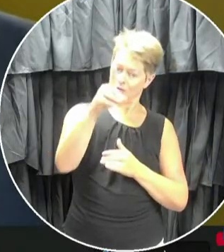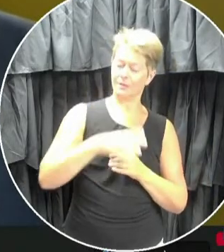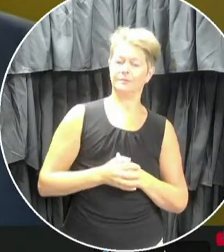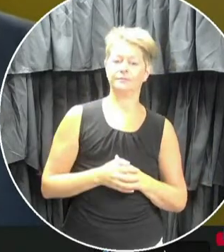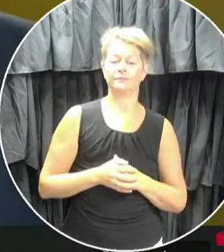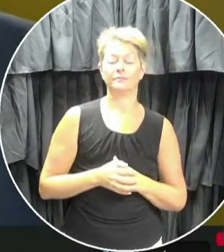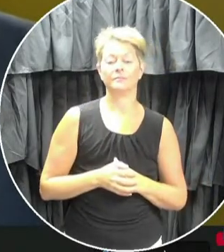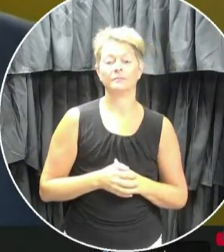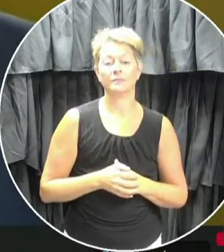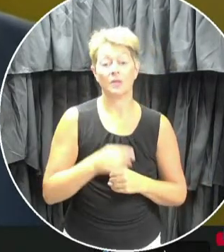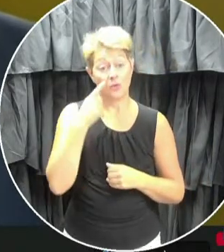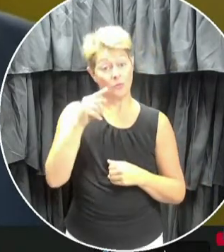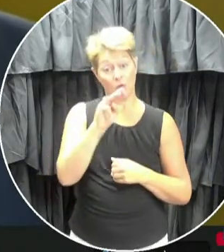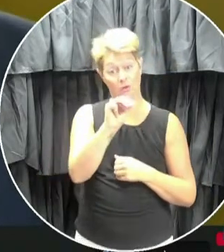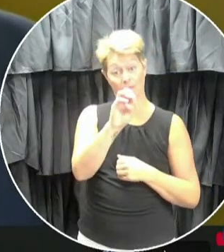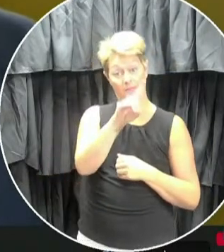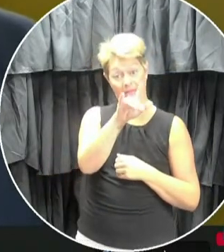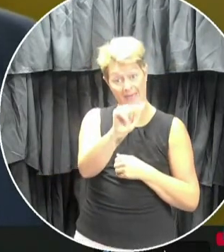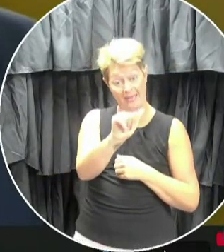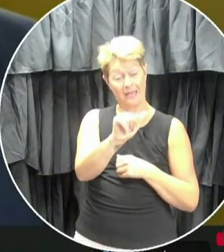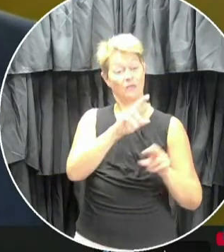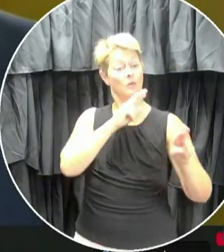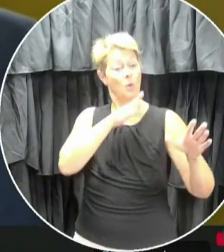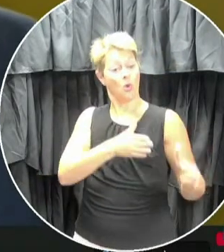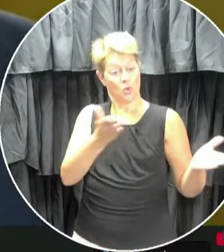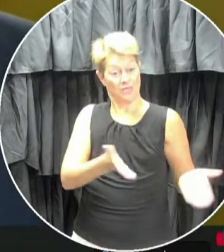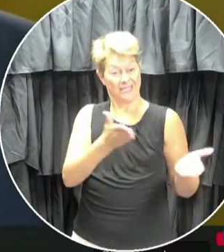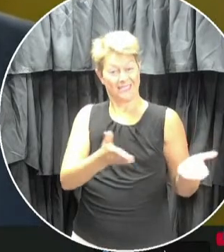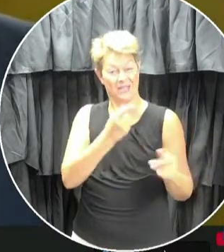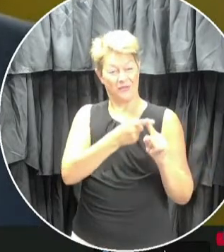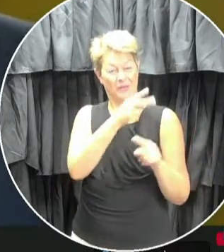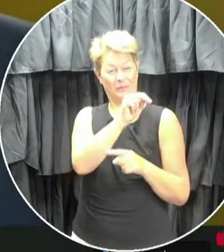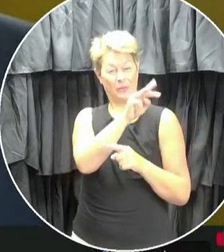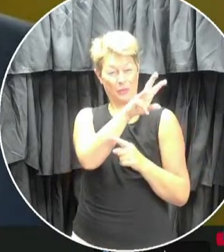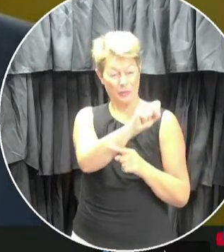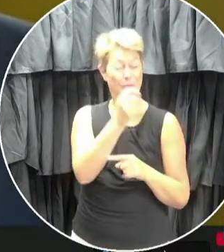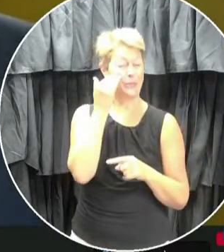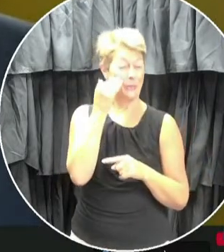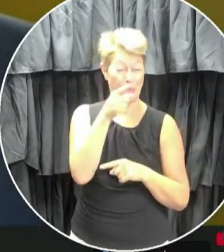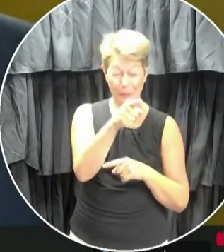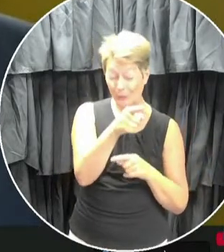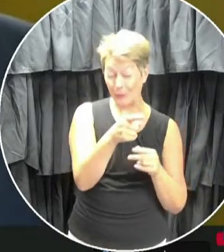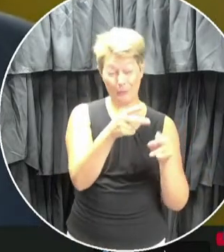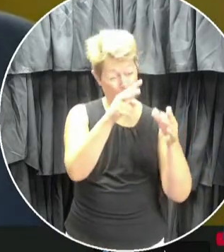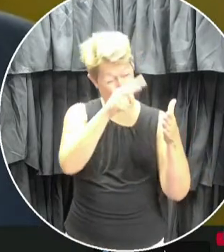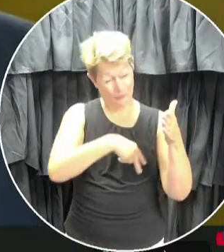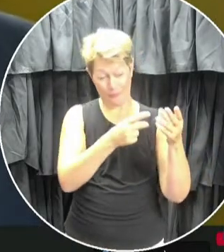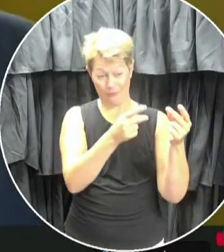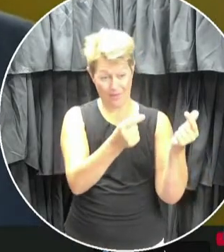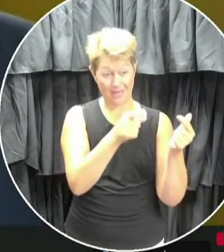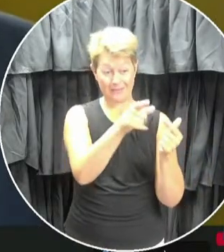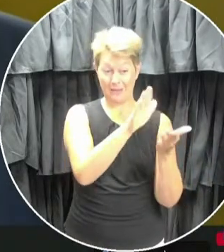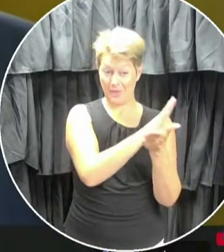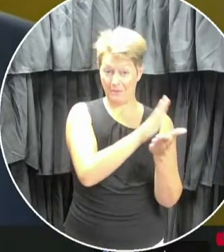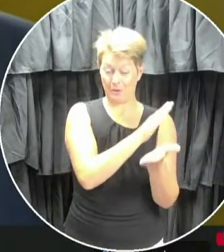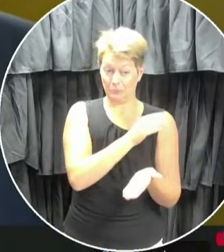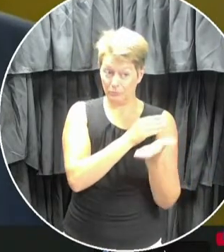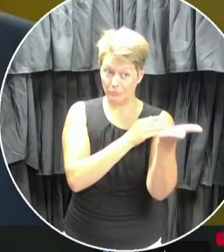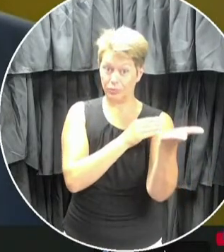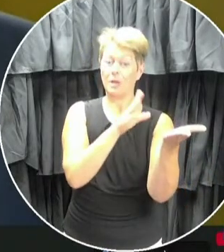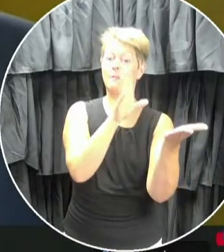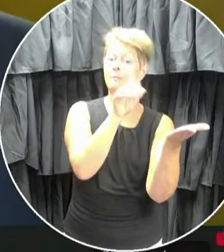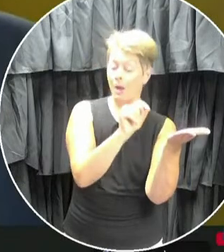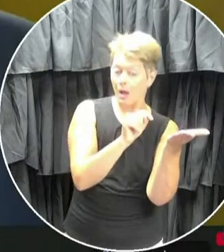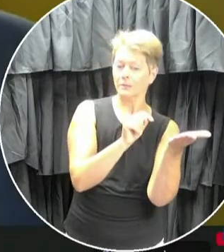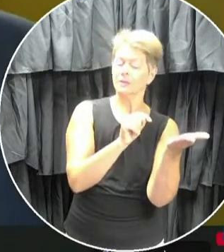representatives on this call, I realize you've only had a short time to review this comprehensive document and its appendices, but I do encourage you to take the time to read